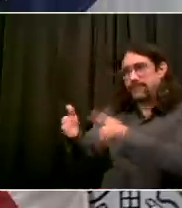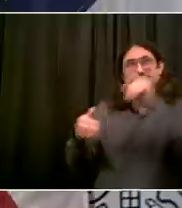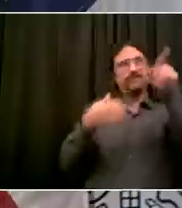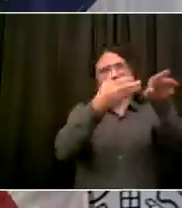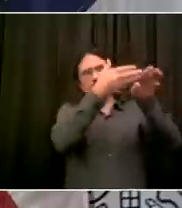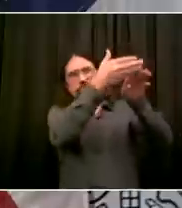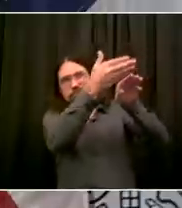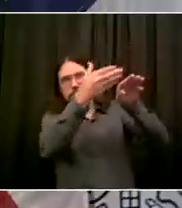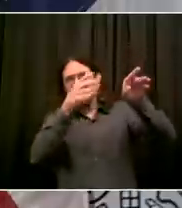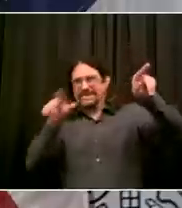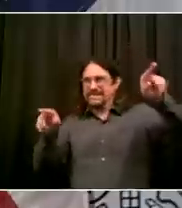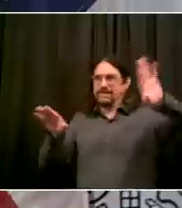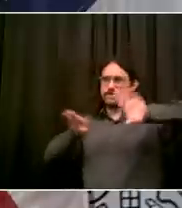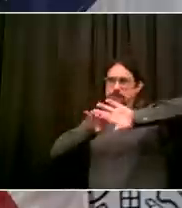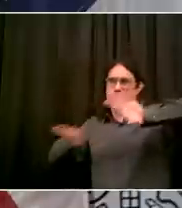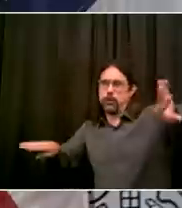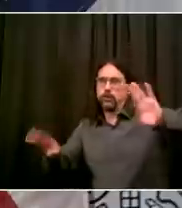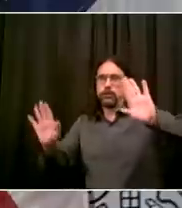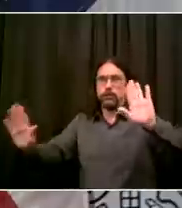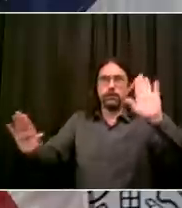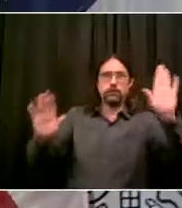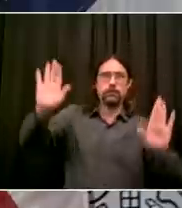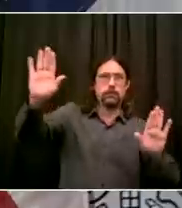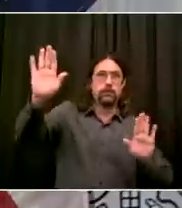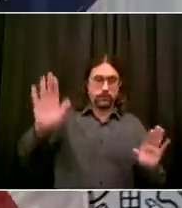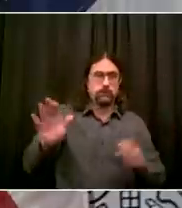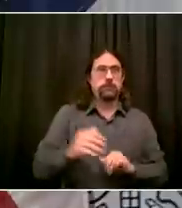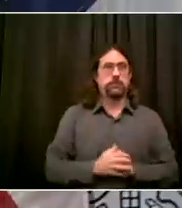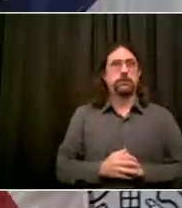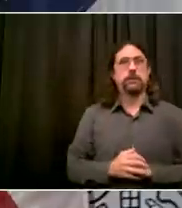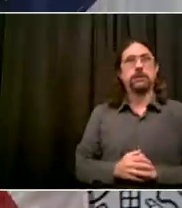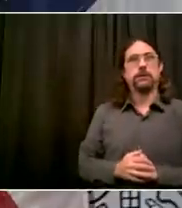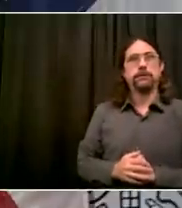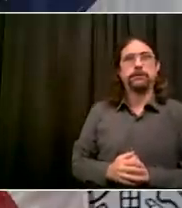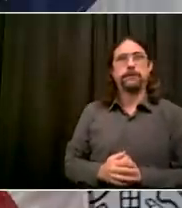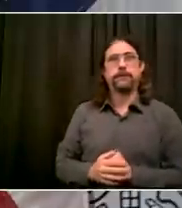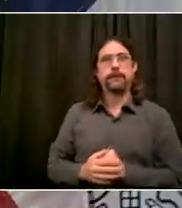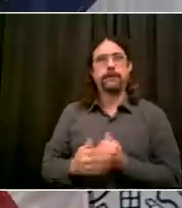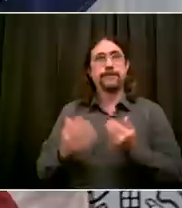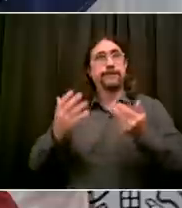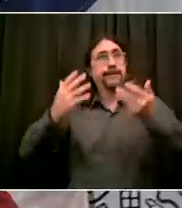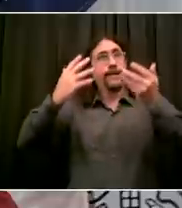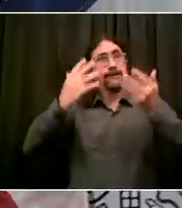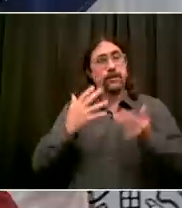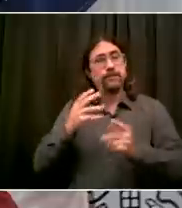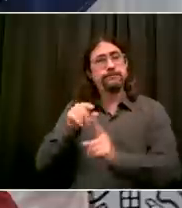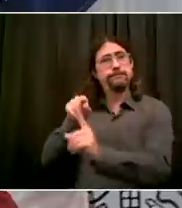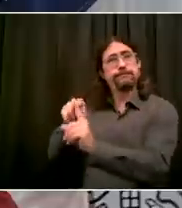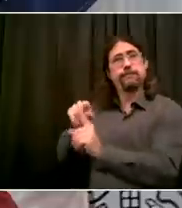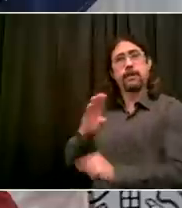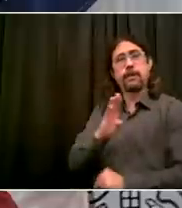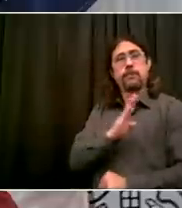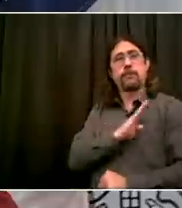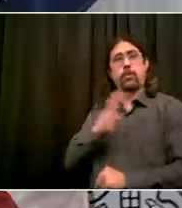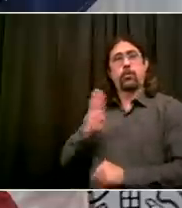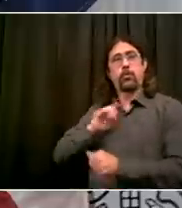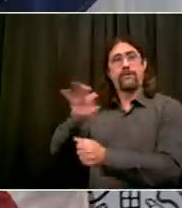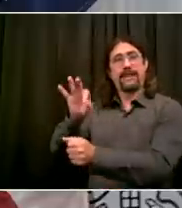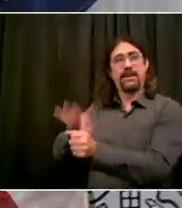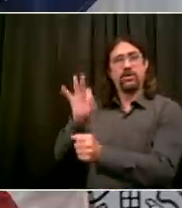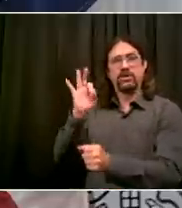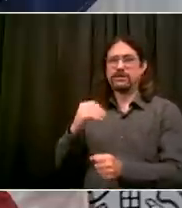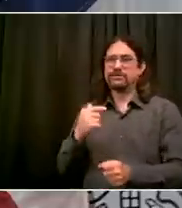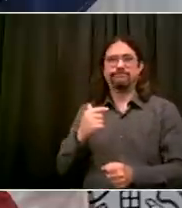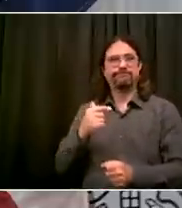mistakes and they're so unresponsive to the people. And it's a very political organization, not a government organization. And it